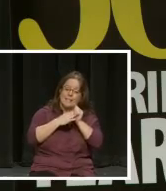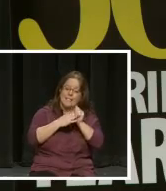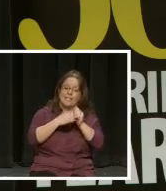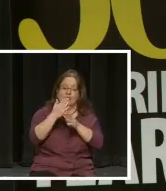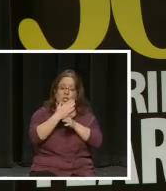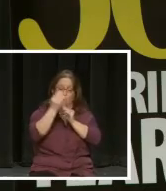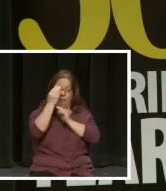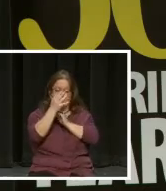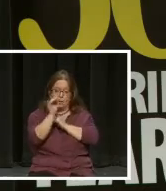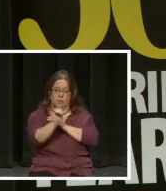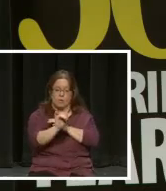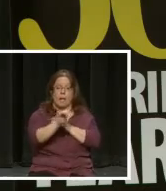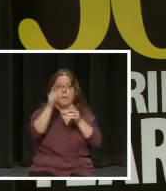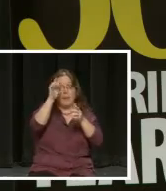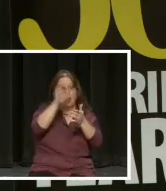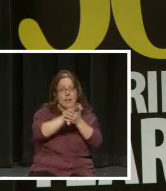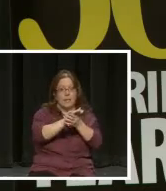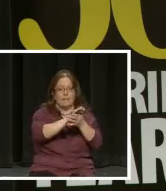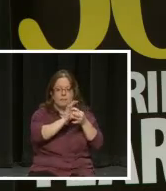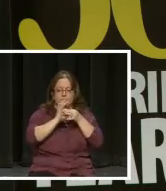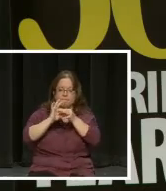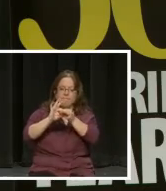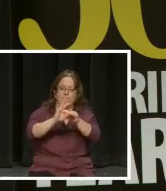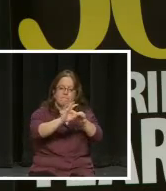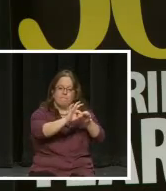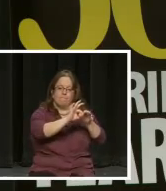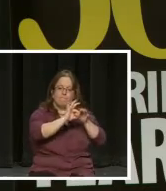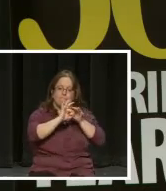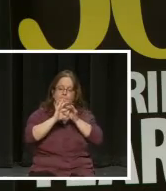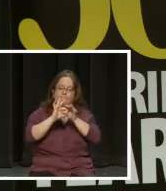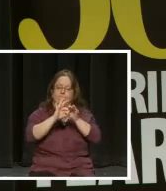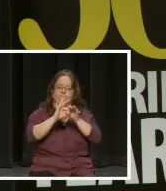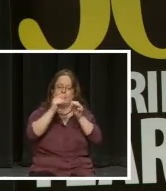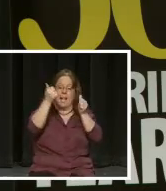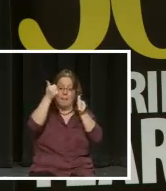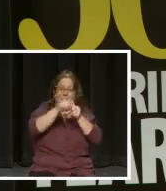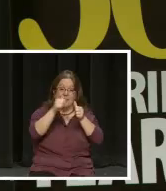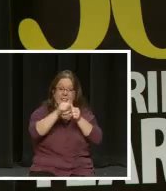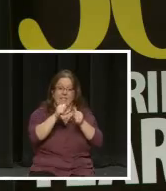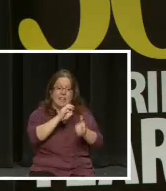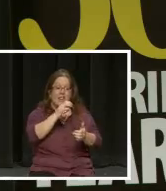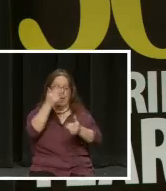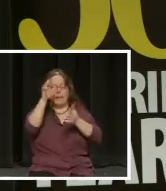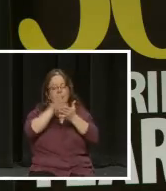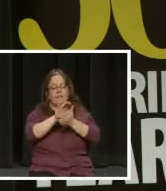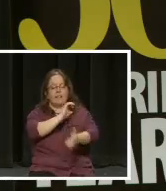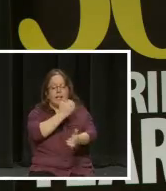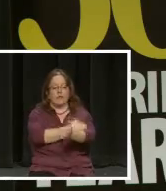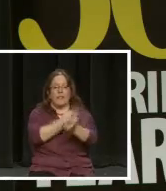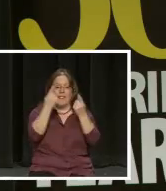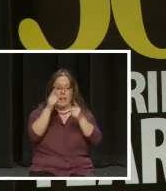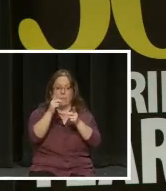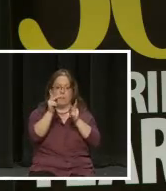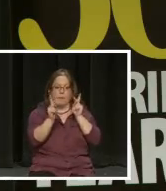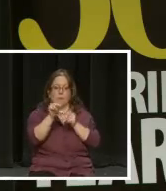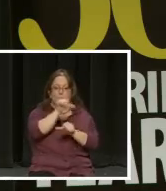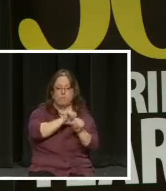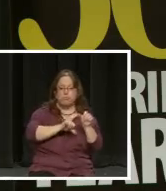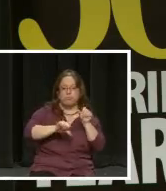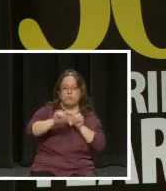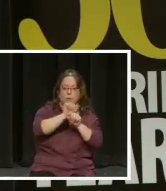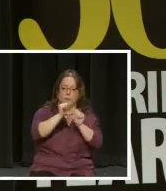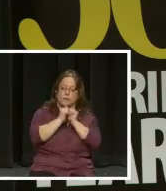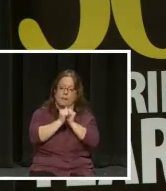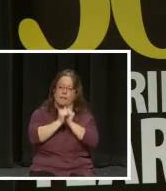I believe in the collective. I believe in synergy that happens when people interact together. To take this college